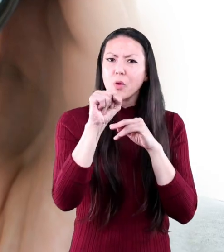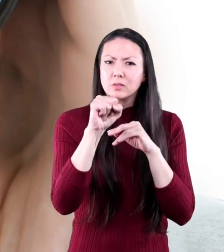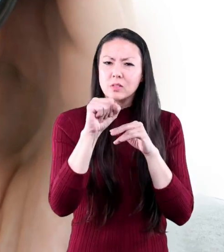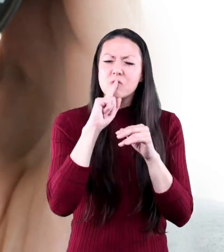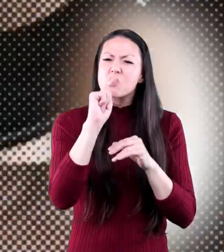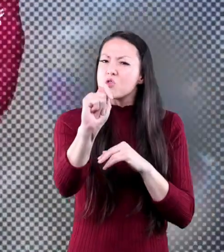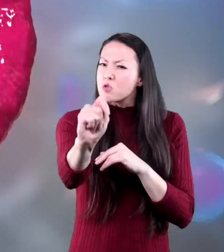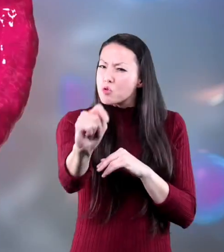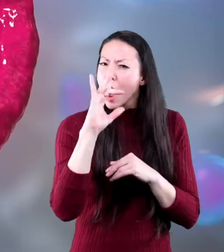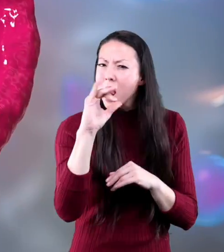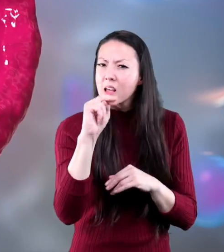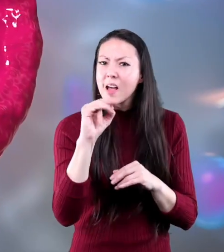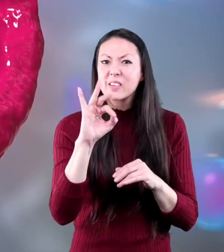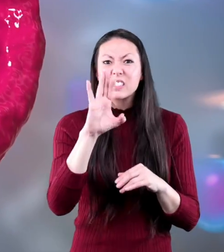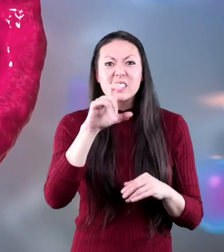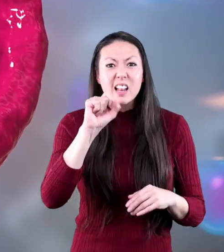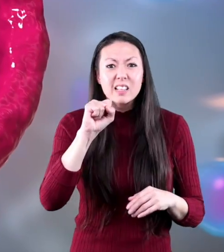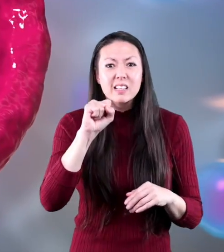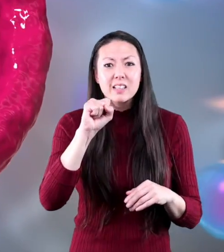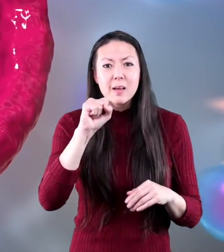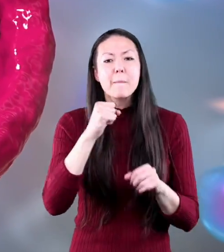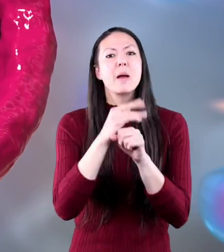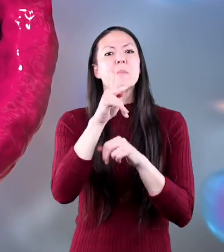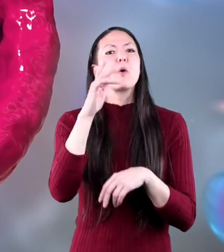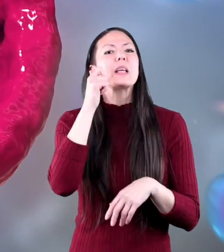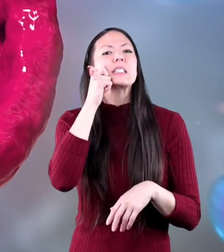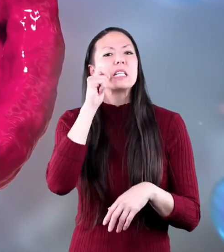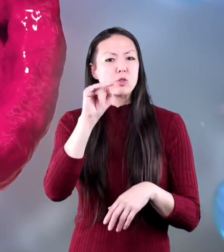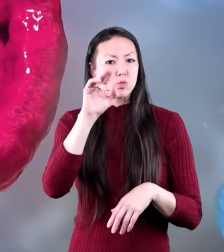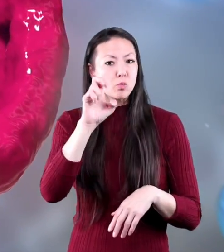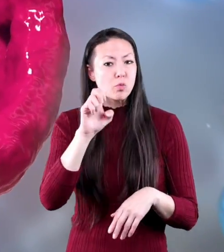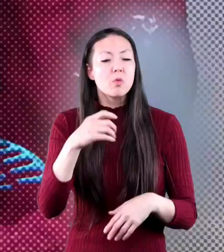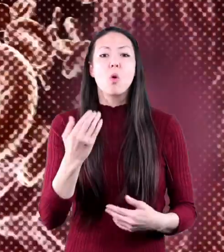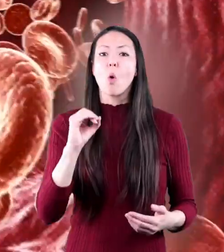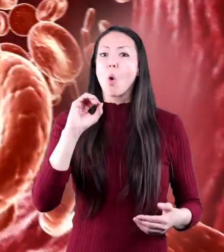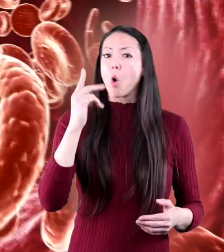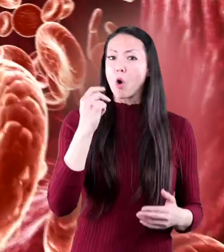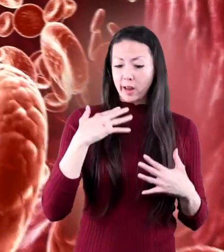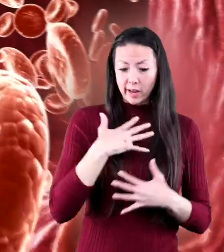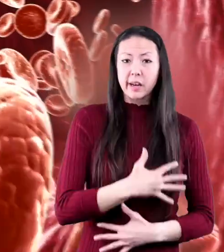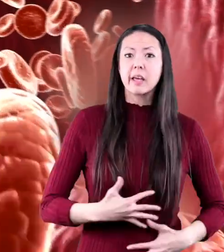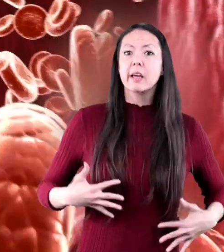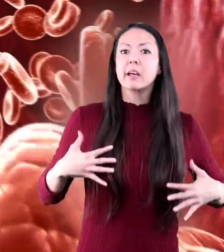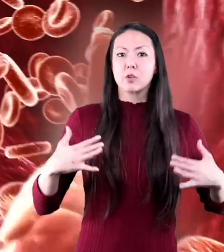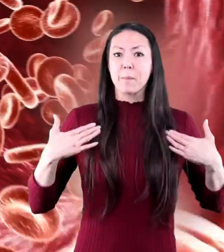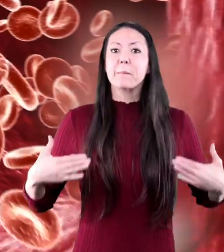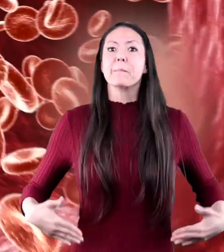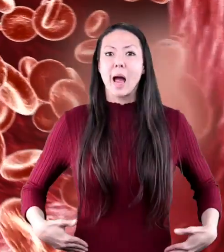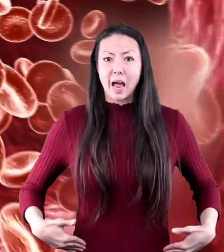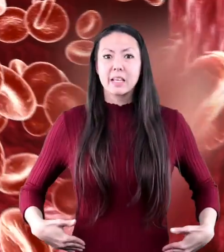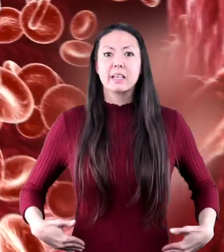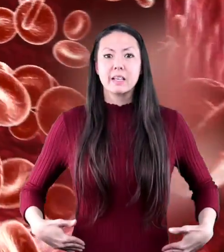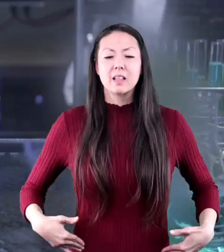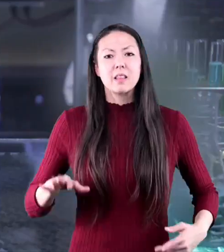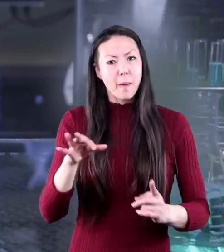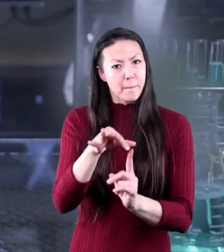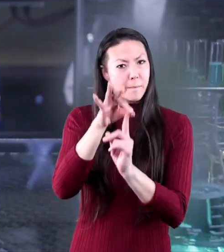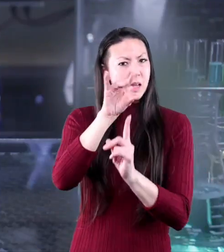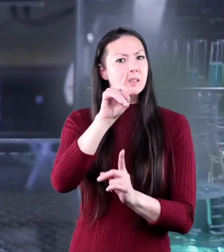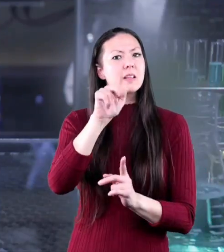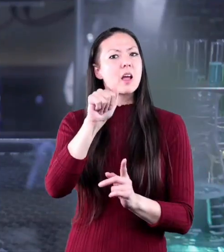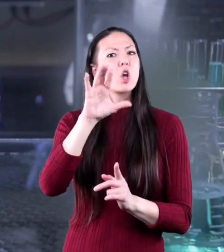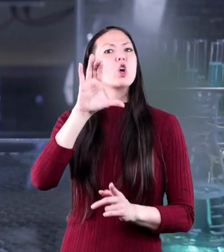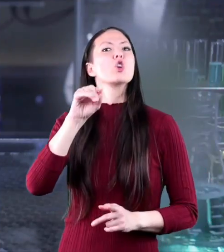the nucleus of the trillions of cells that make up your skin tissue. And organ tissue in your entire body. Your